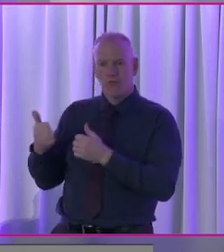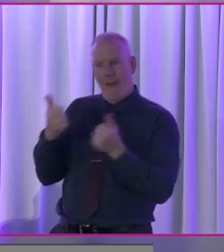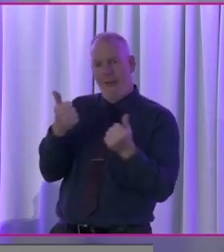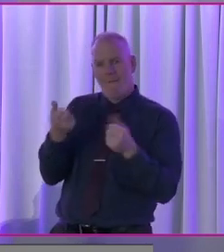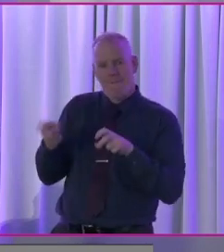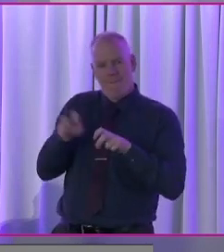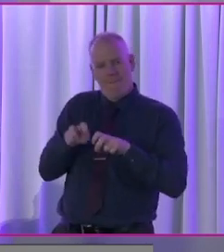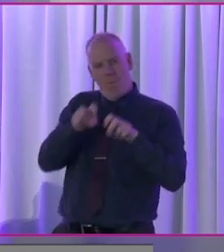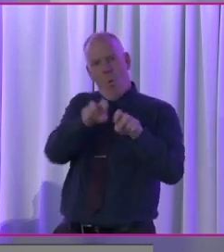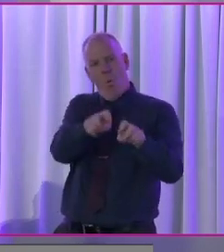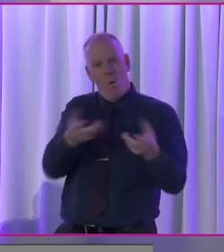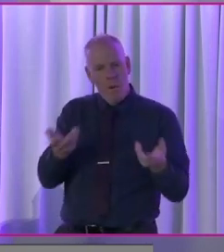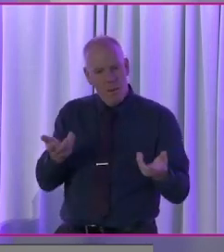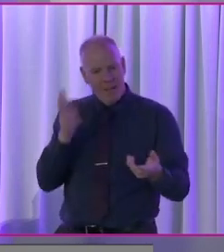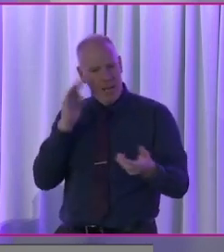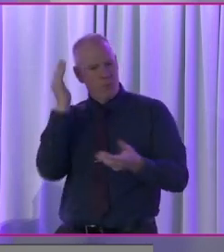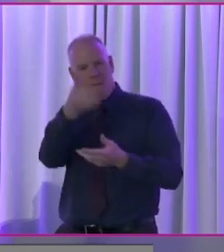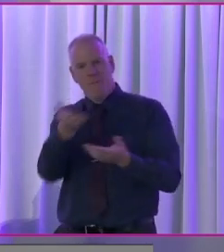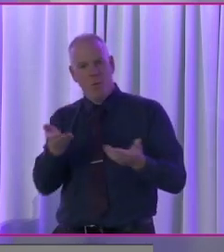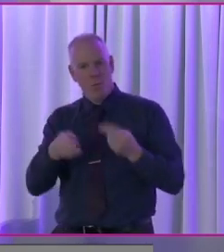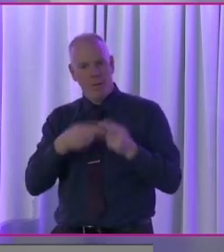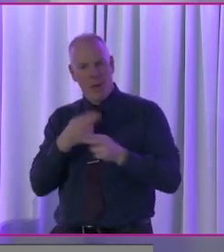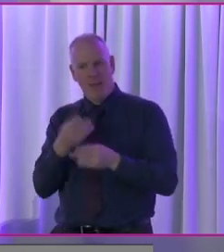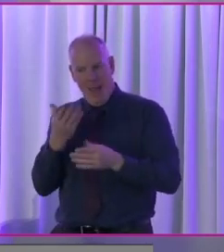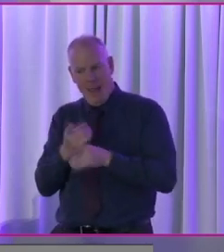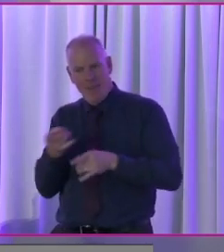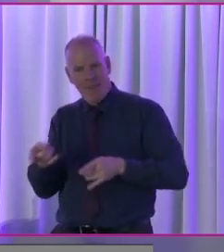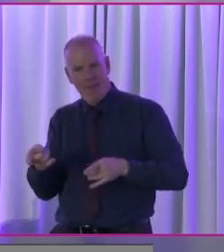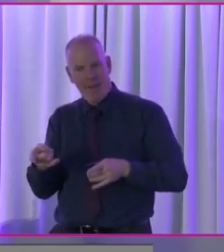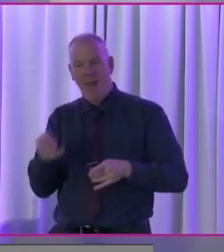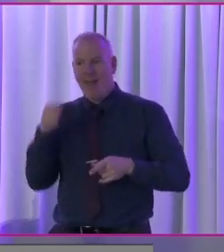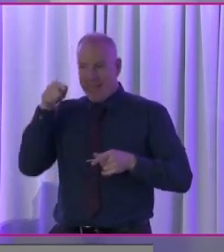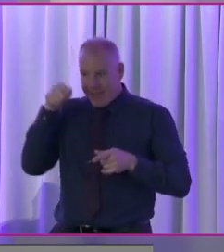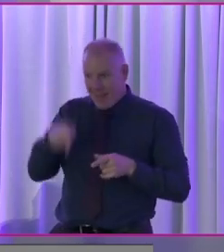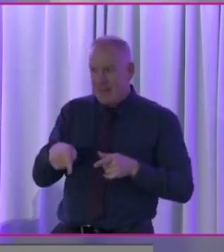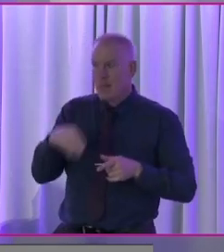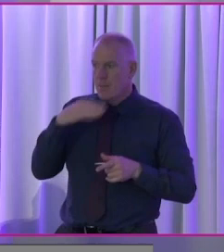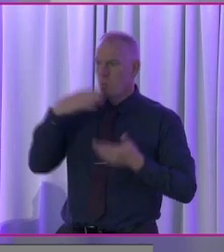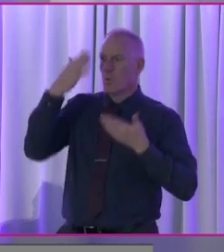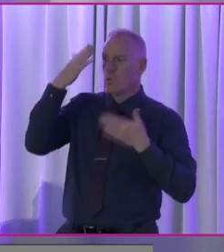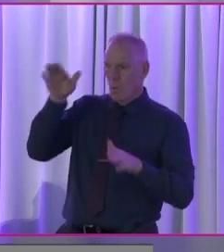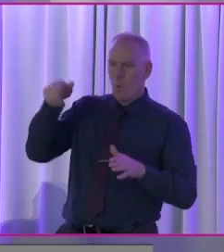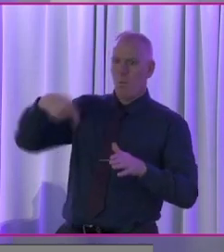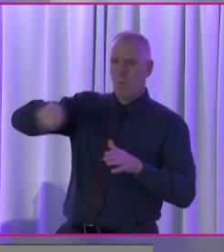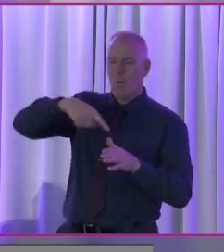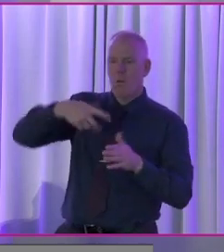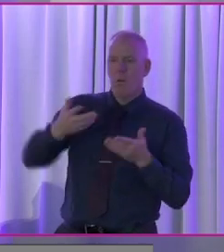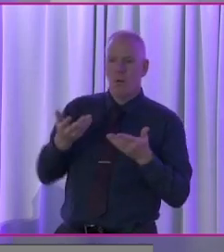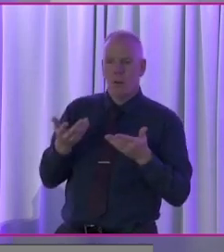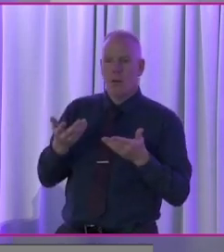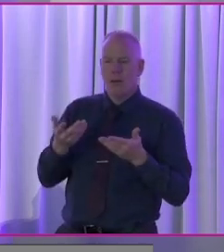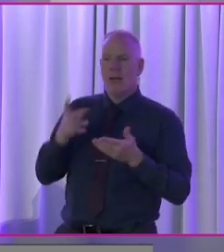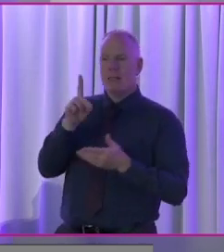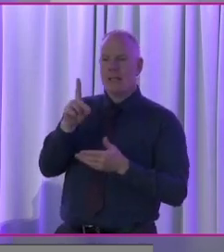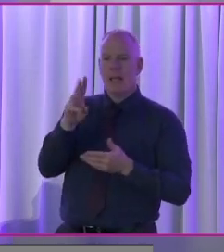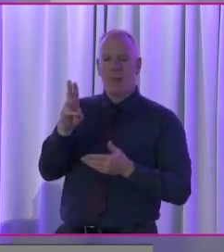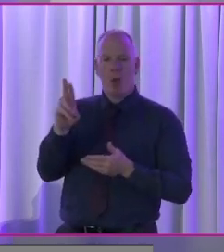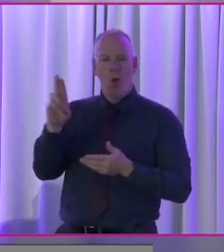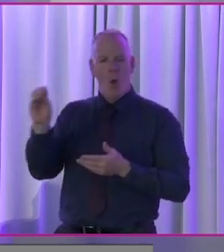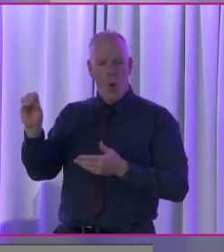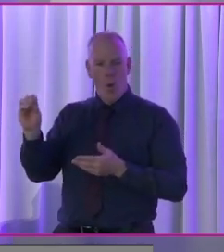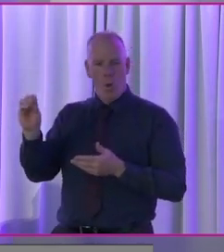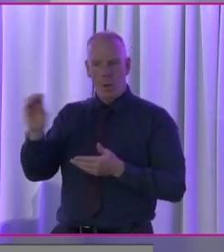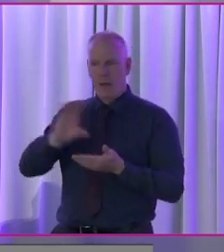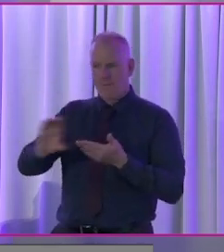instance, to get to that focus group. So that is, I just have to emphasize the idea that a DPRO is properly